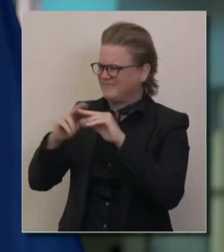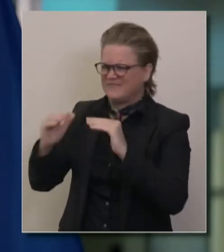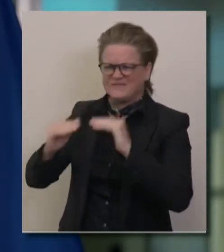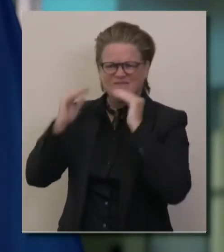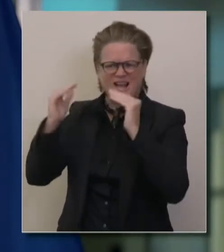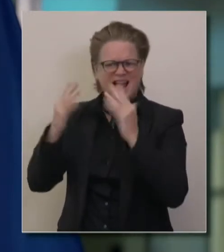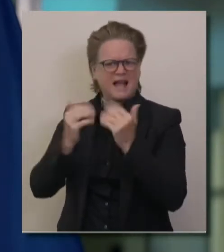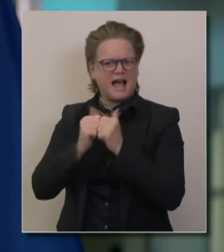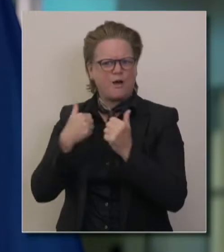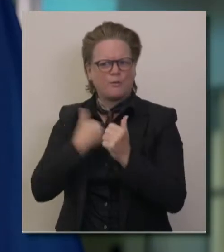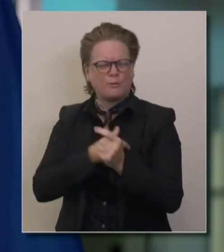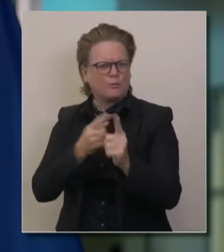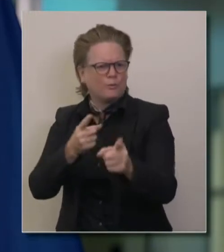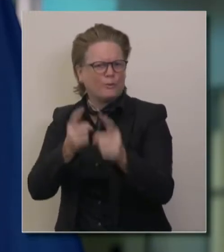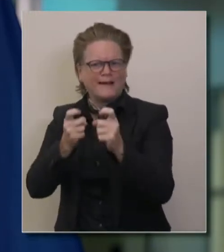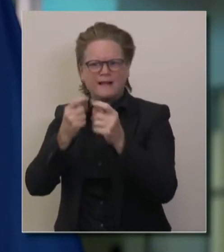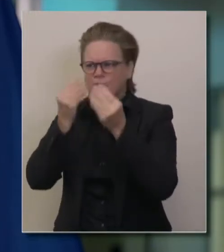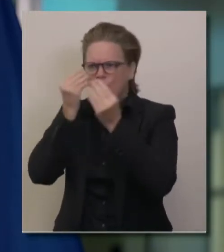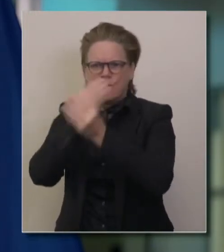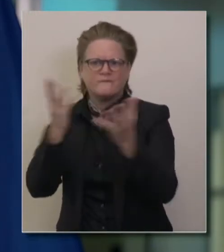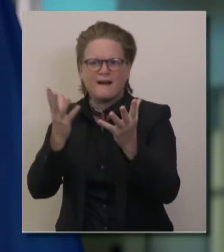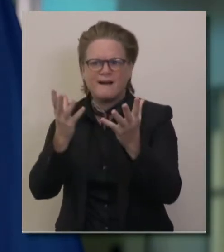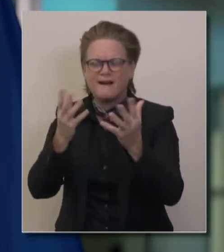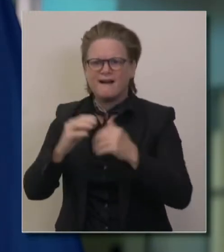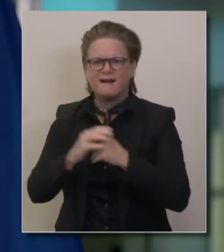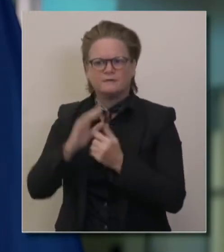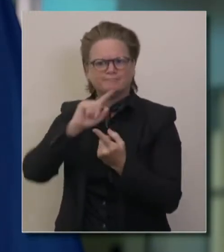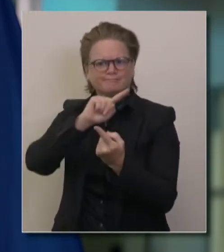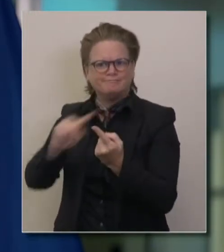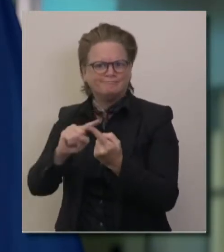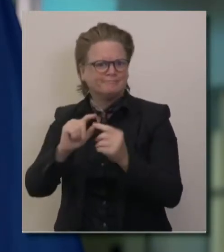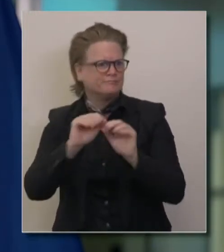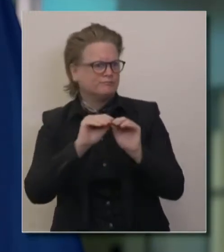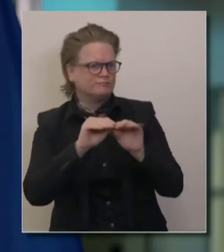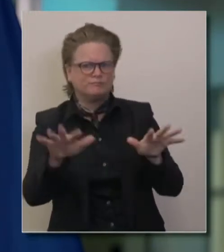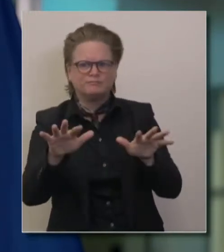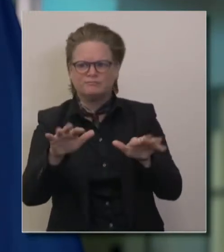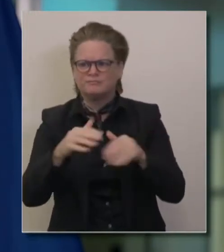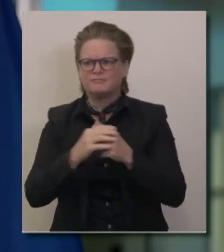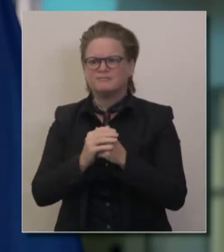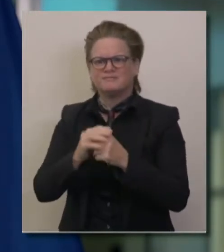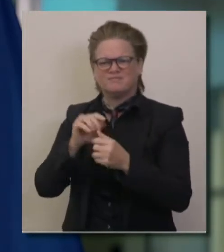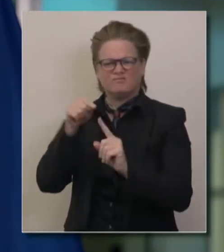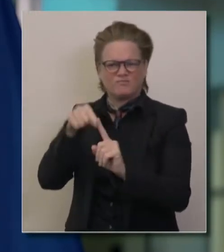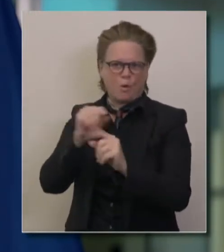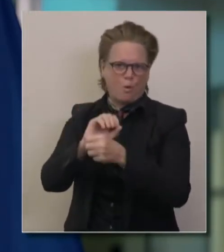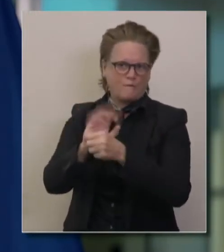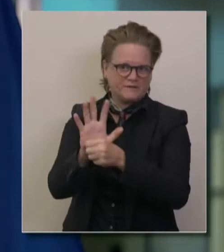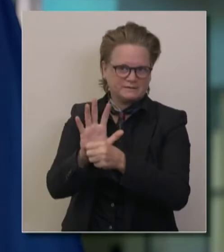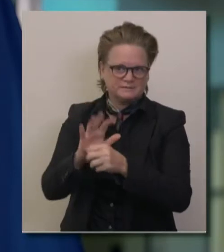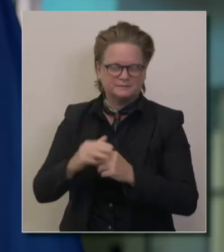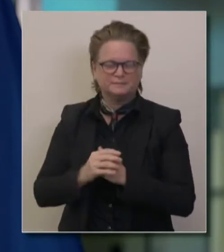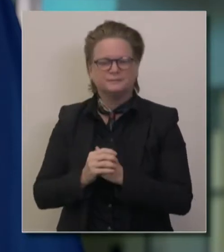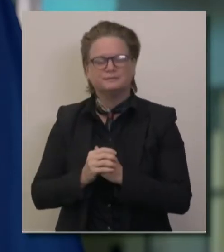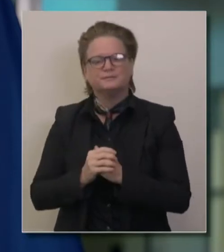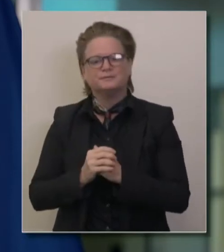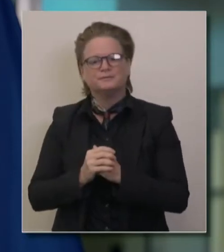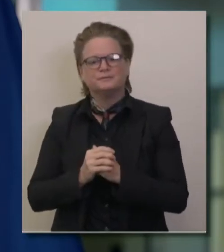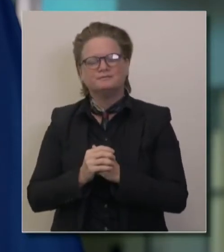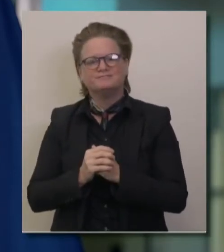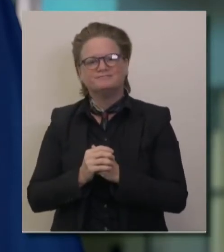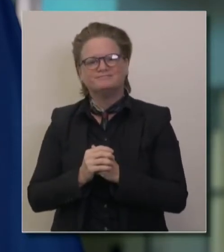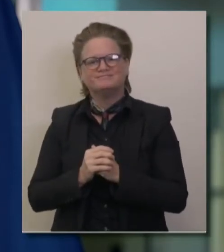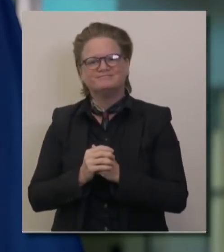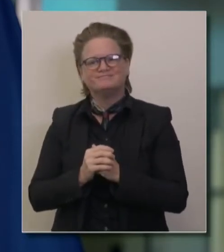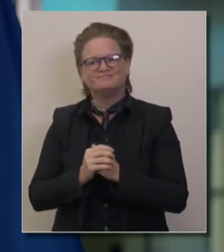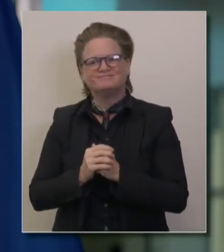individuals, mitigate the spread of COVID-19, and address this pandemic head-on. Two